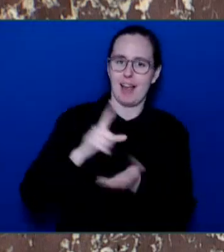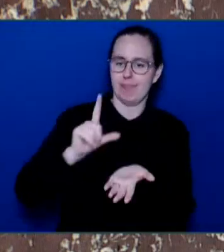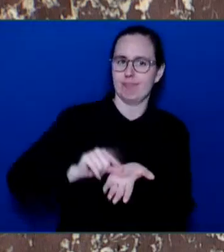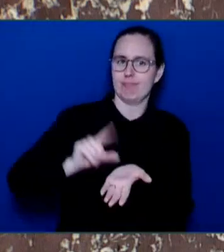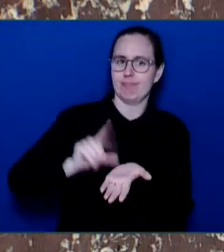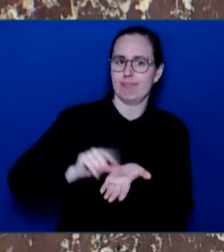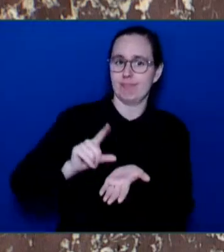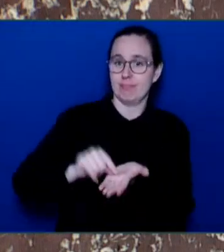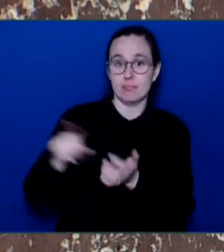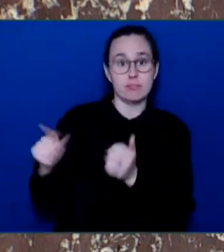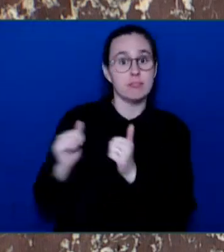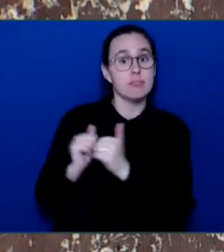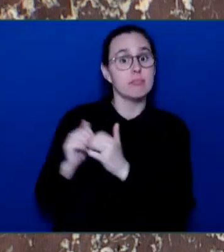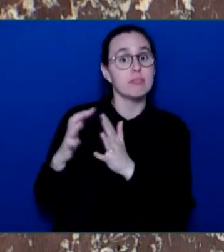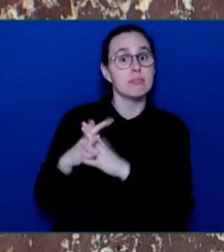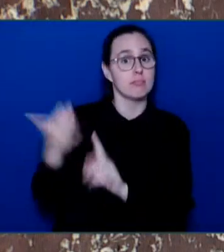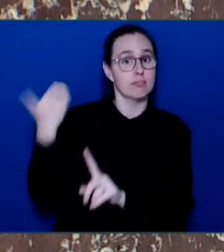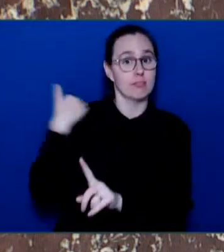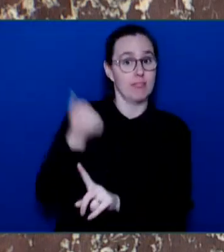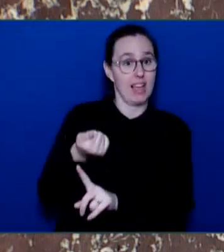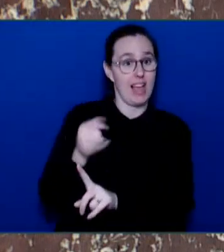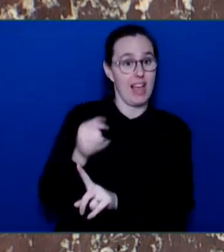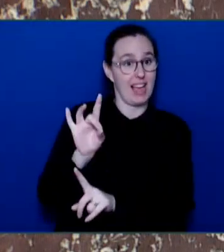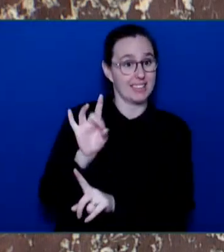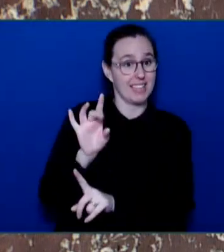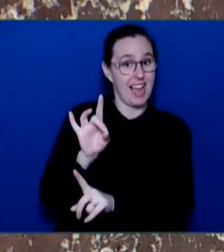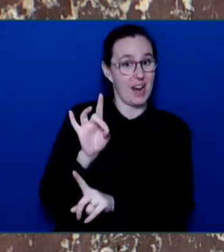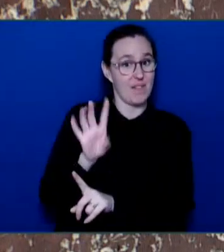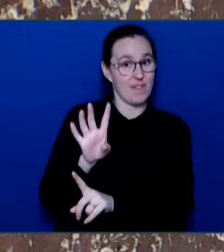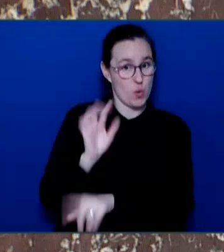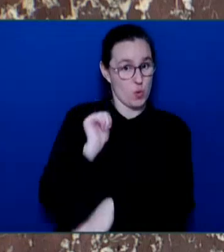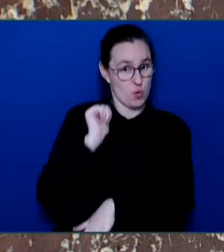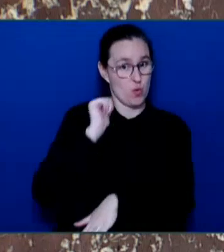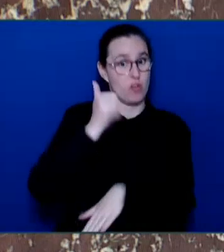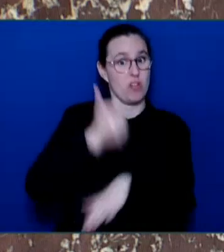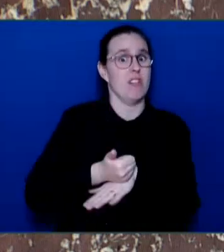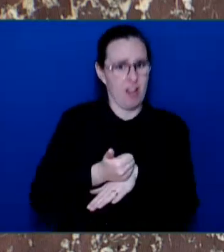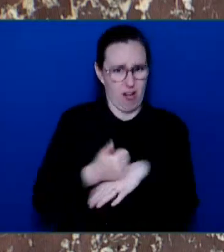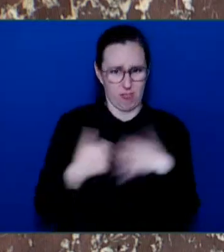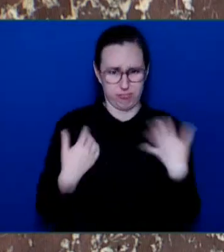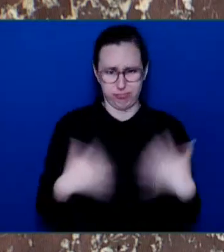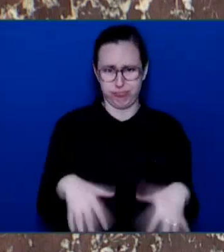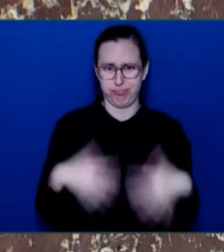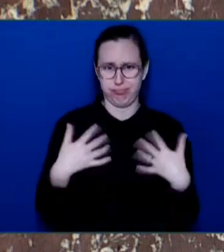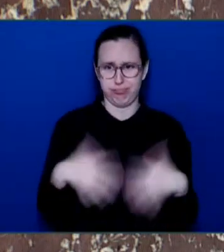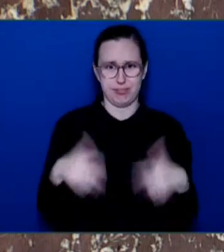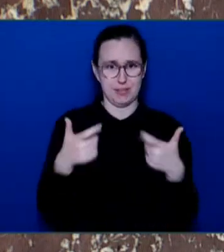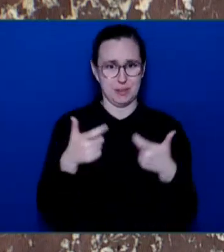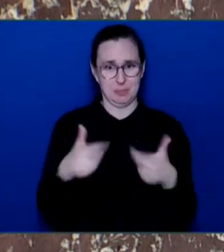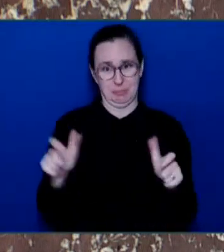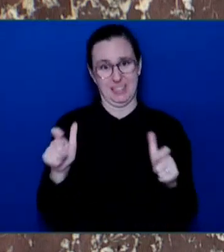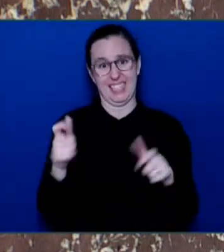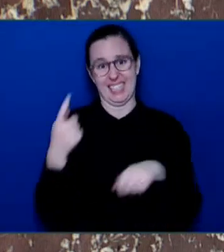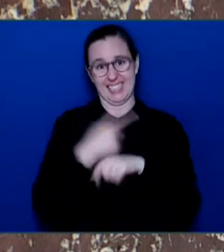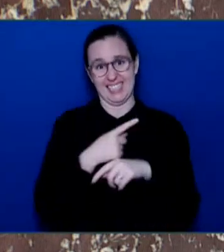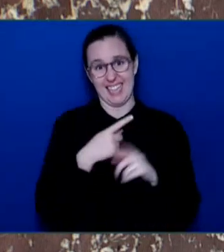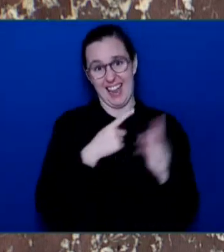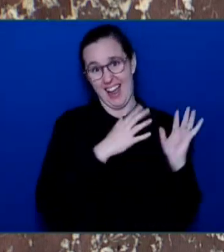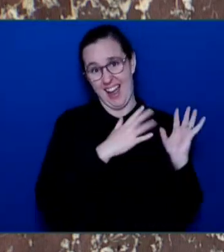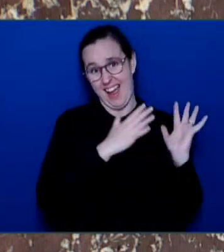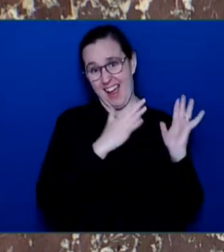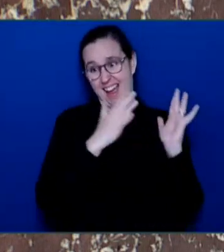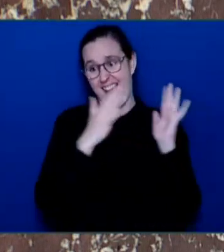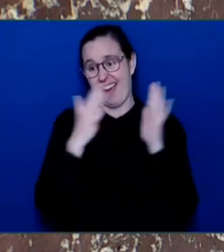This is a big, problematic day in Kamloops on October 25th when we lose those print